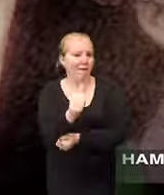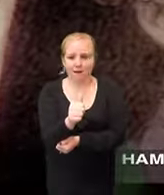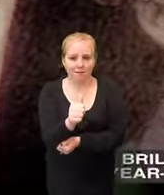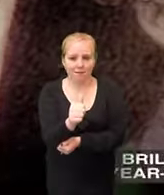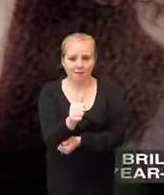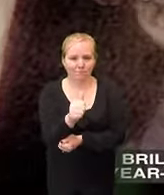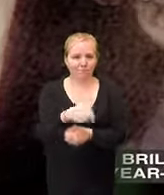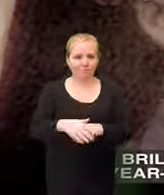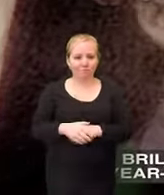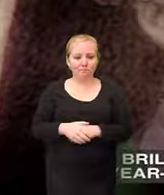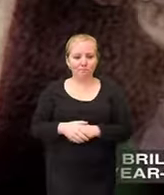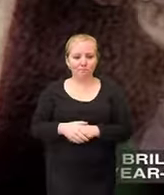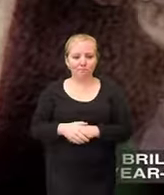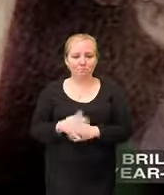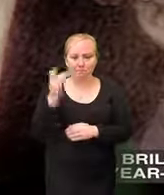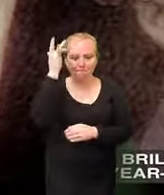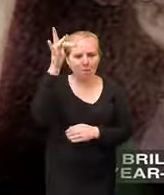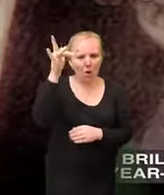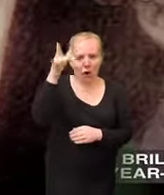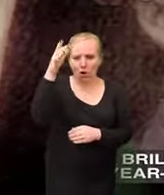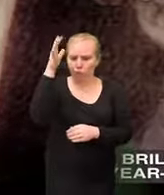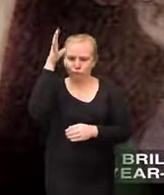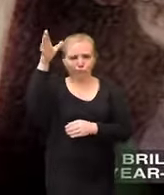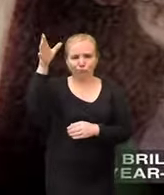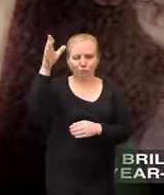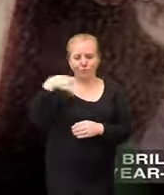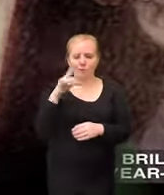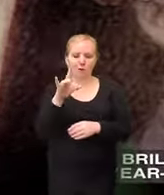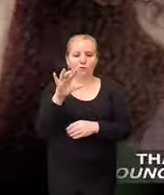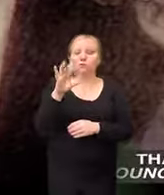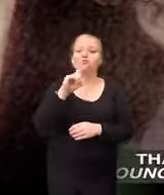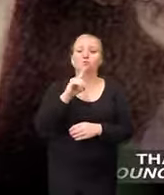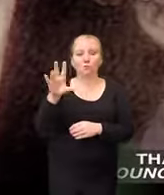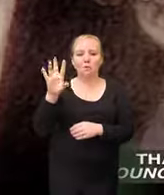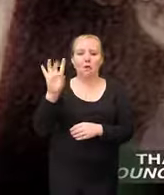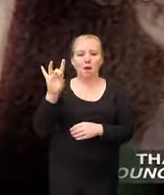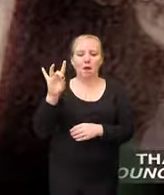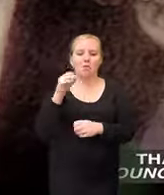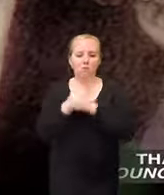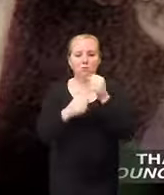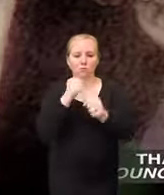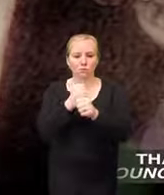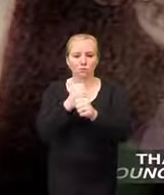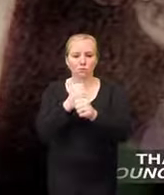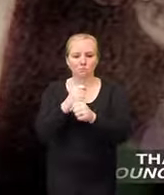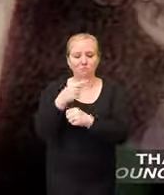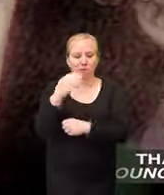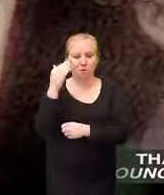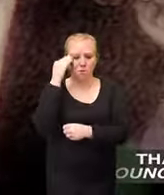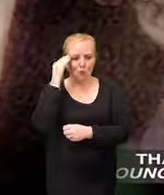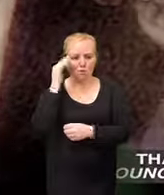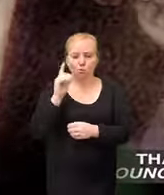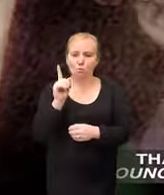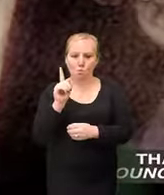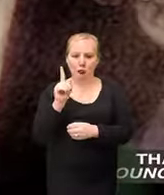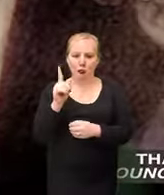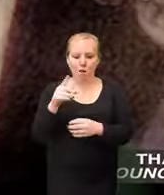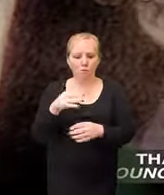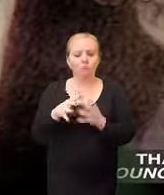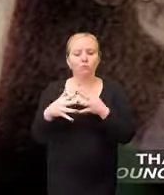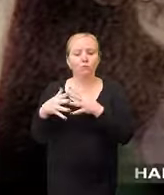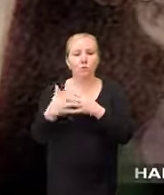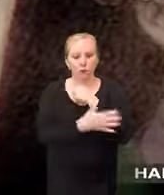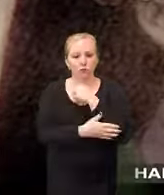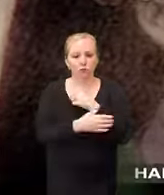region brilliant and arrogant this 28 year old is absolutely convinced that he knows where this young country should be